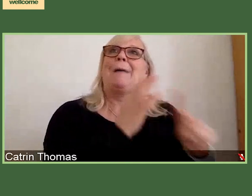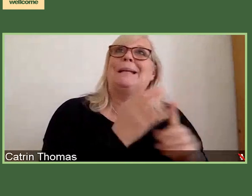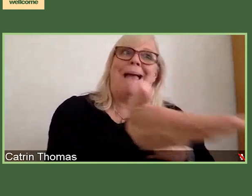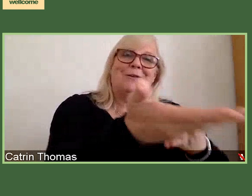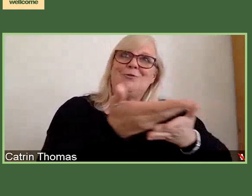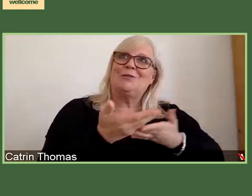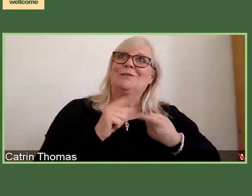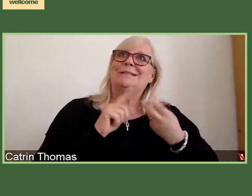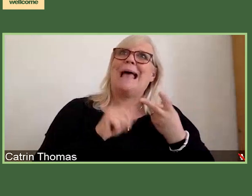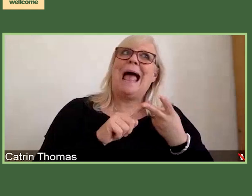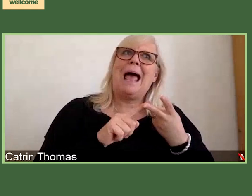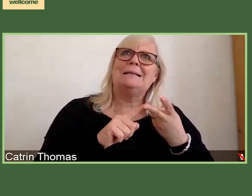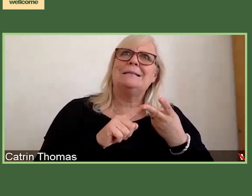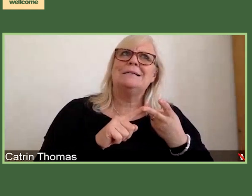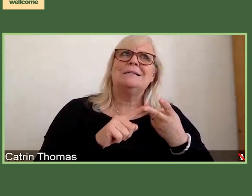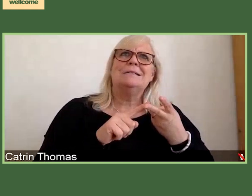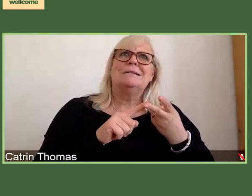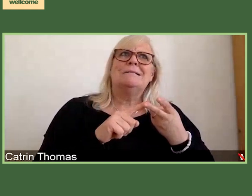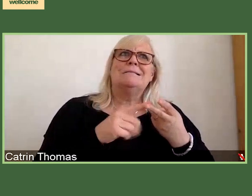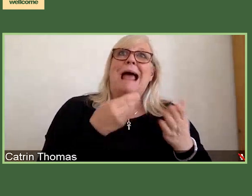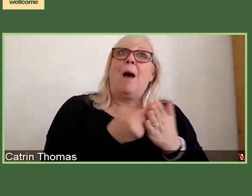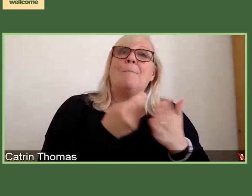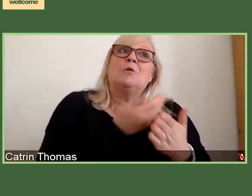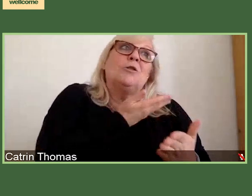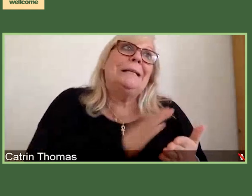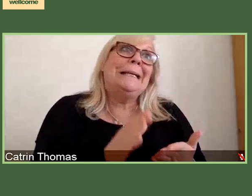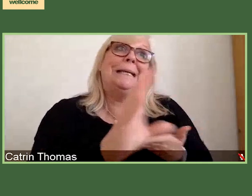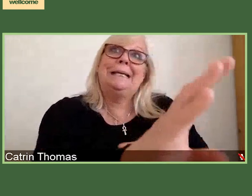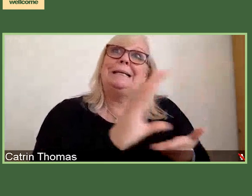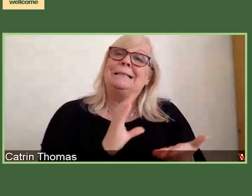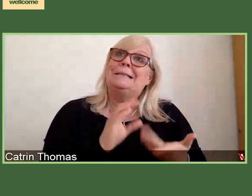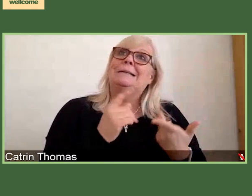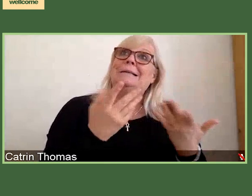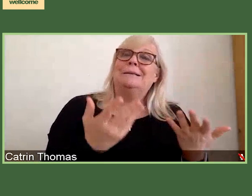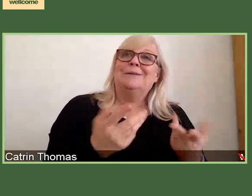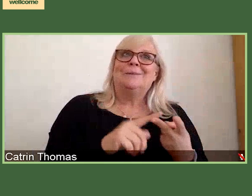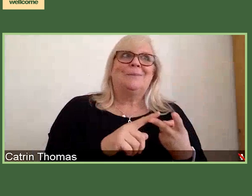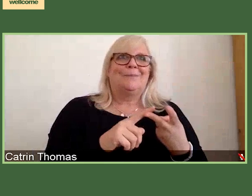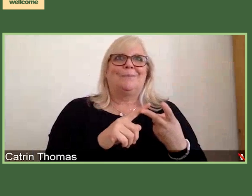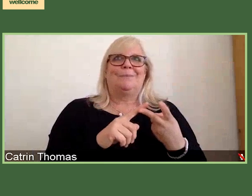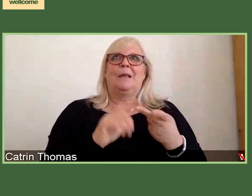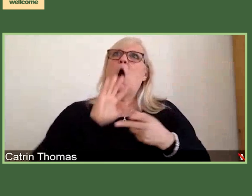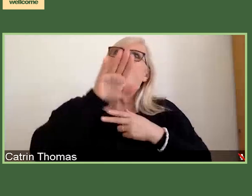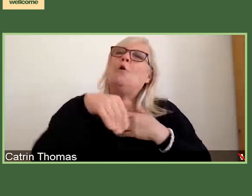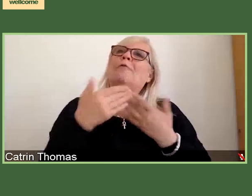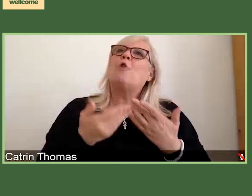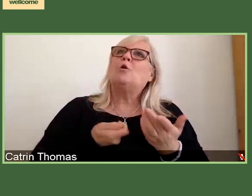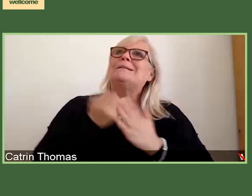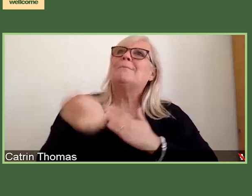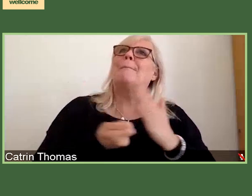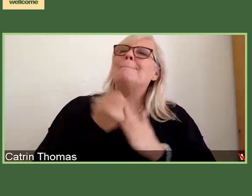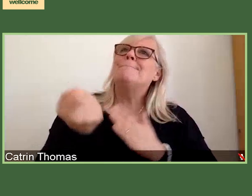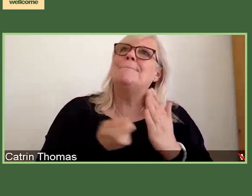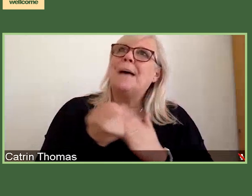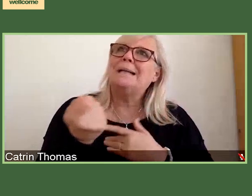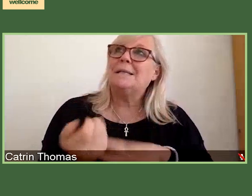to support. But overall, our spending for what was maybe previously science and humanities and